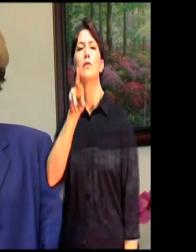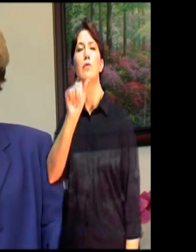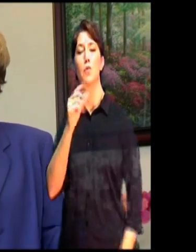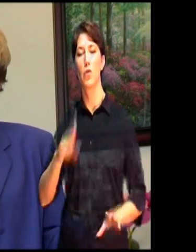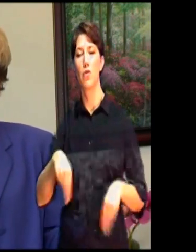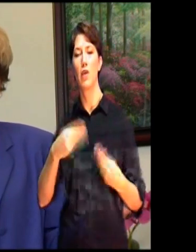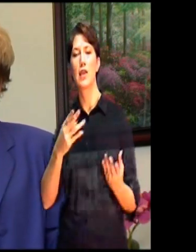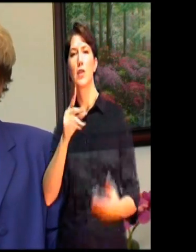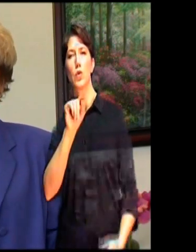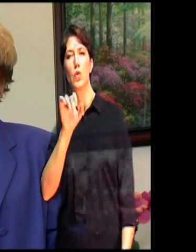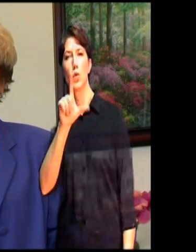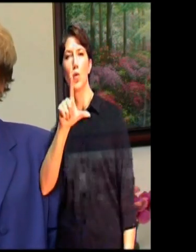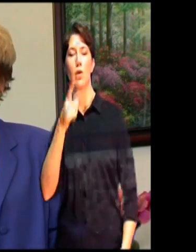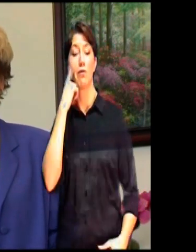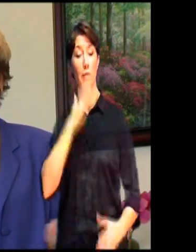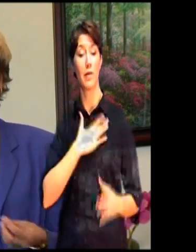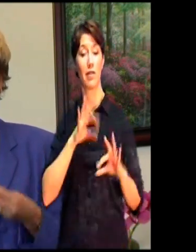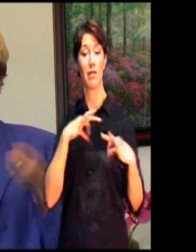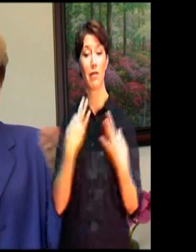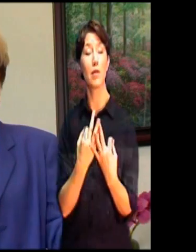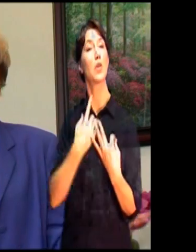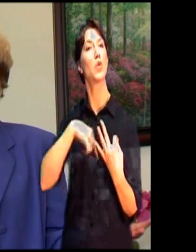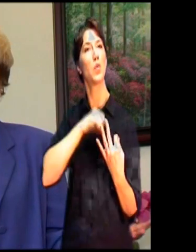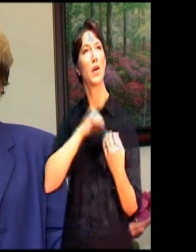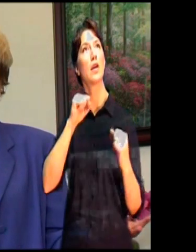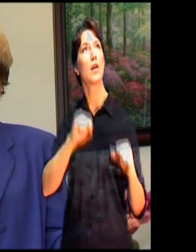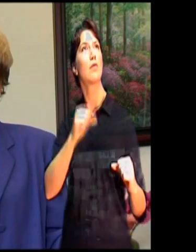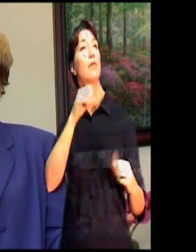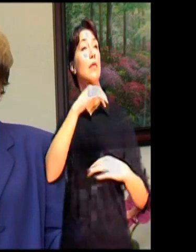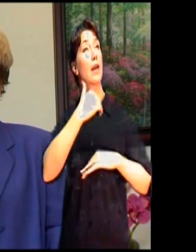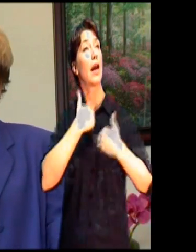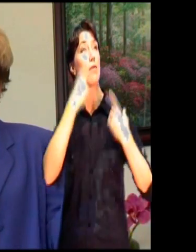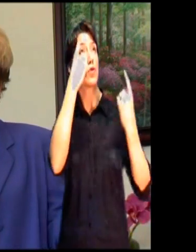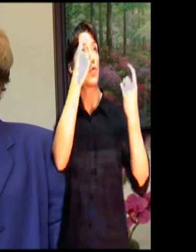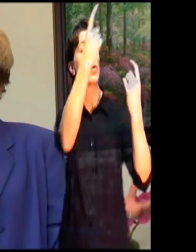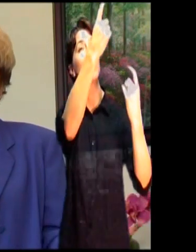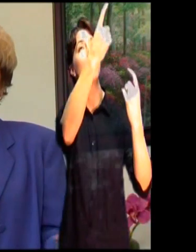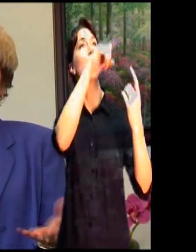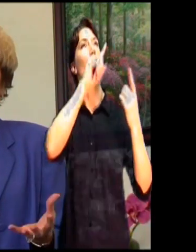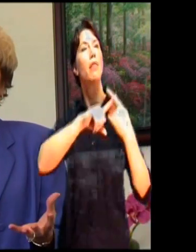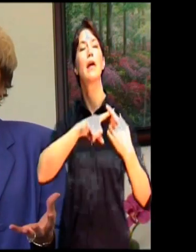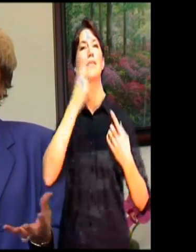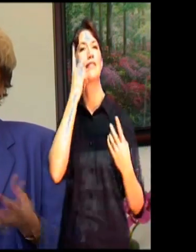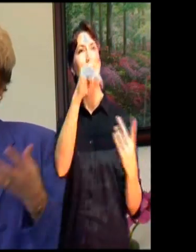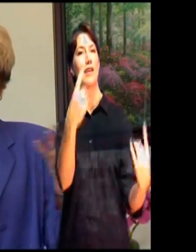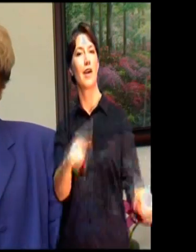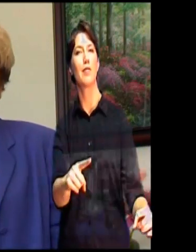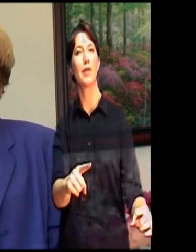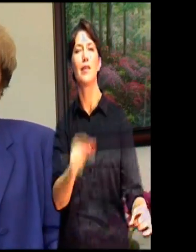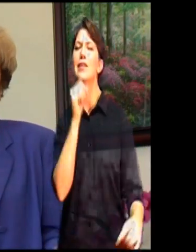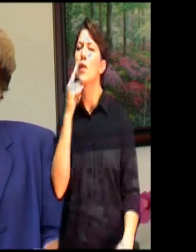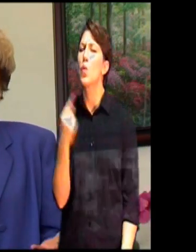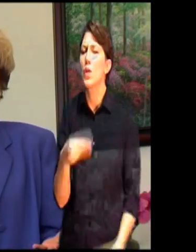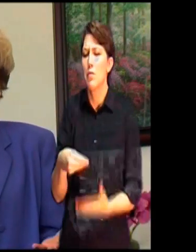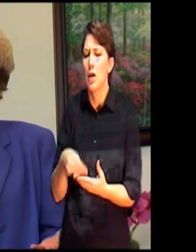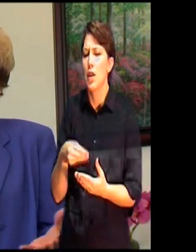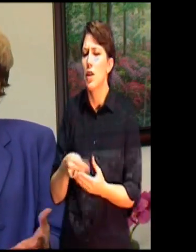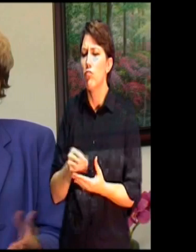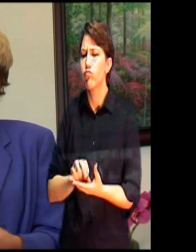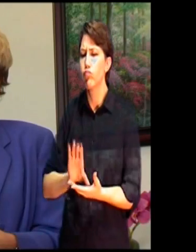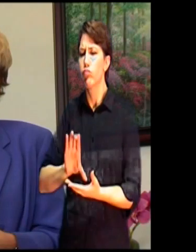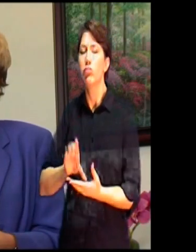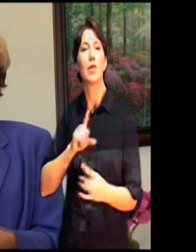I realize our dreams. It's more than just making money. It's taking that money, taking that personal growth,